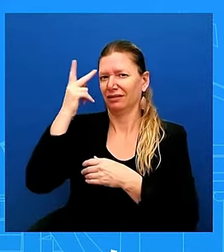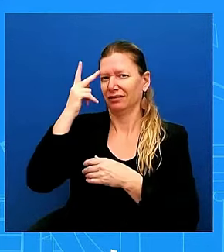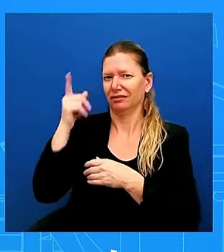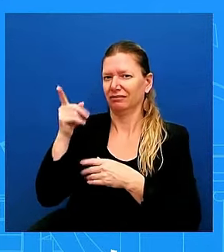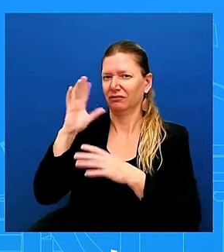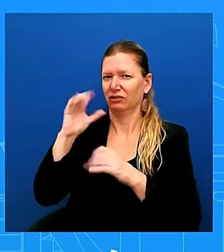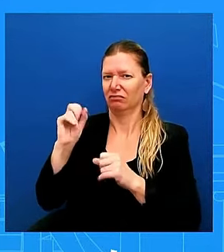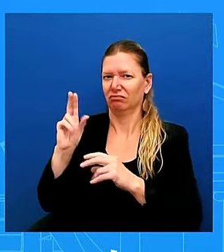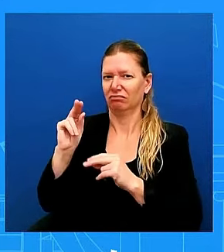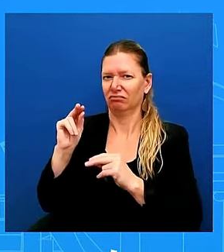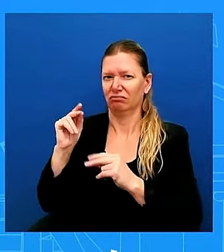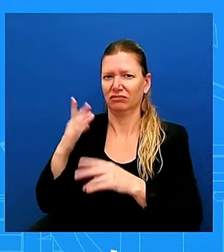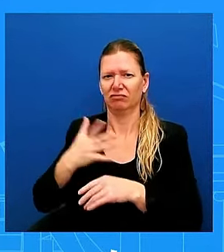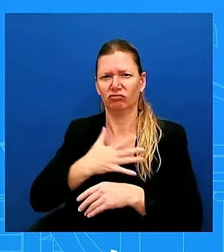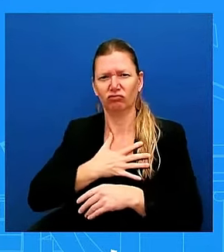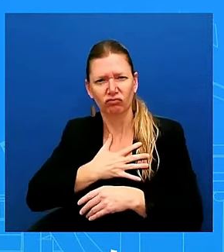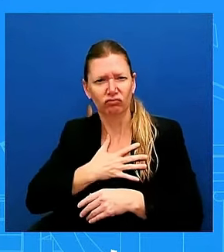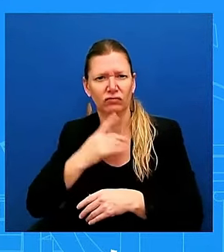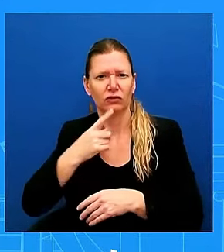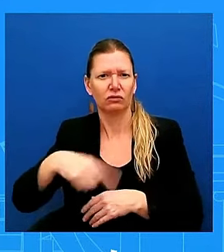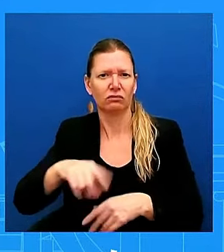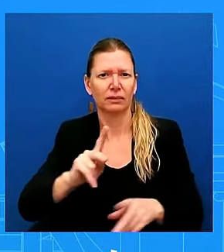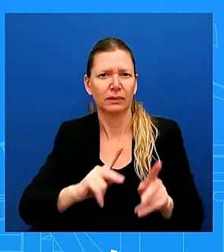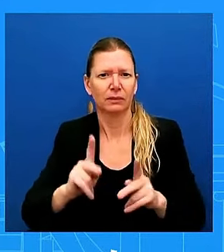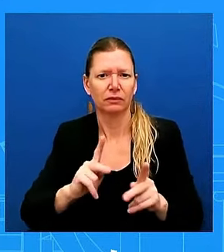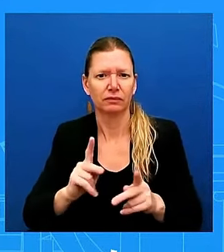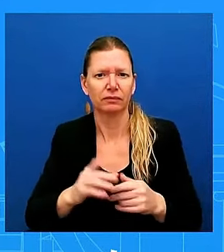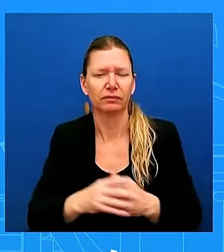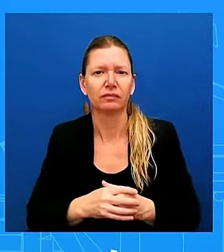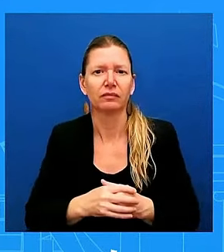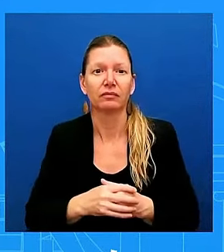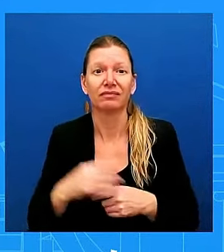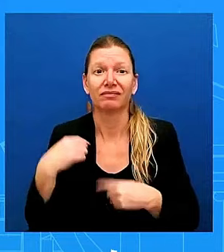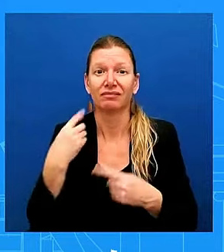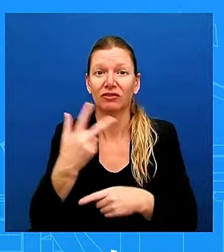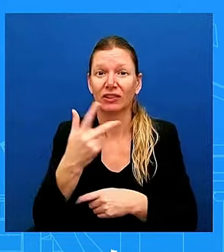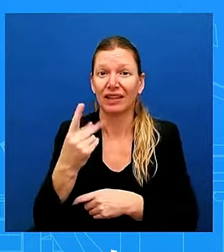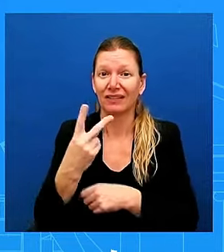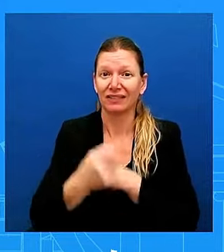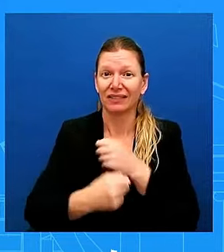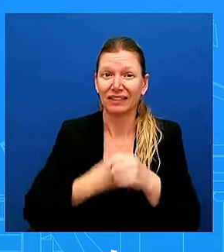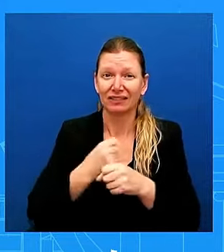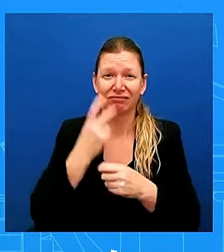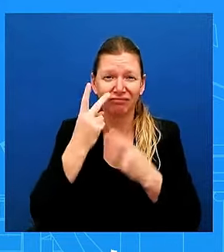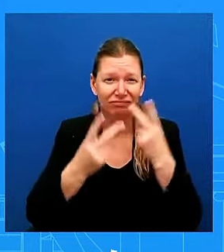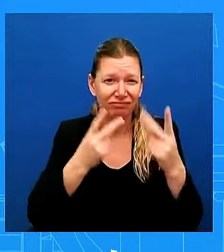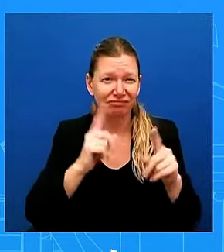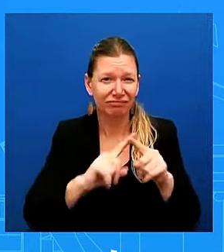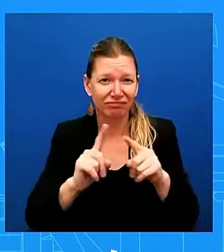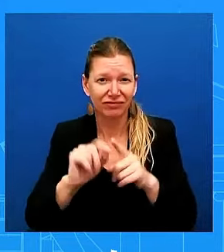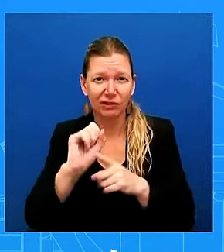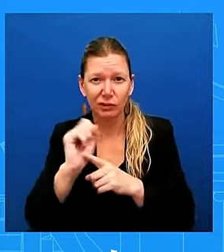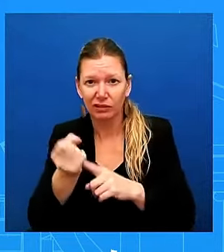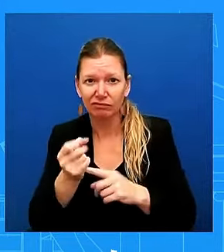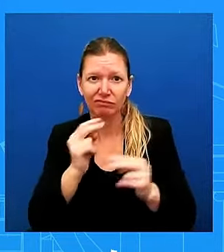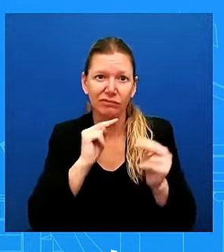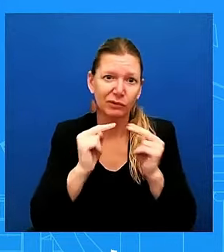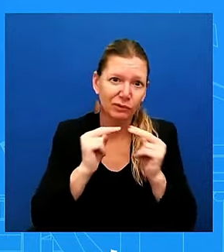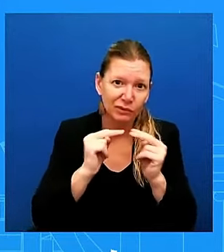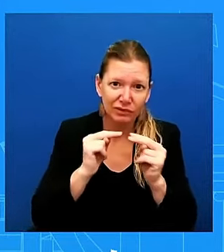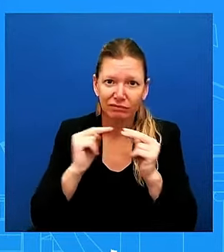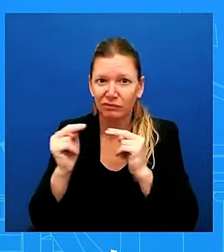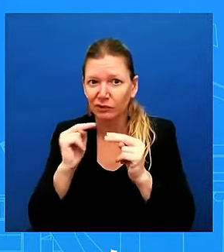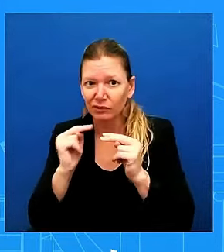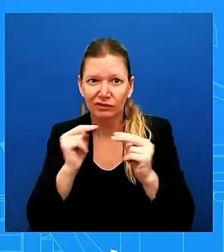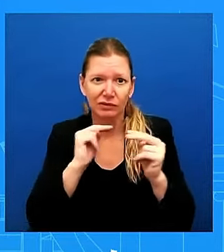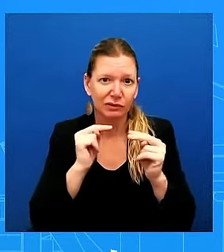negotiation. And we have been very, very clear collective bargaining and supporting workers. On, on congressional funding, you mentioned some of the items that were lacking in the